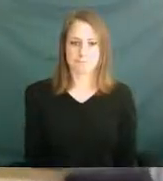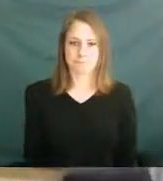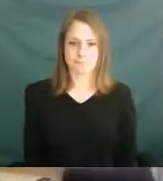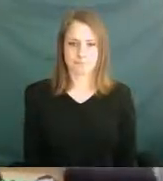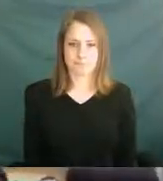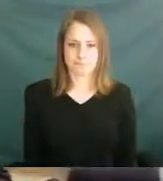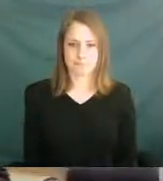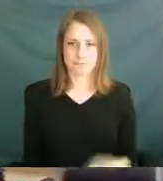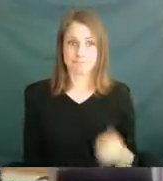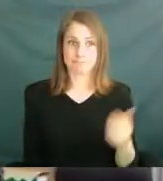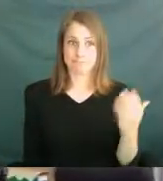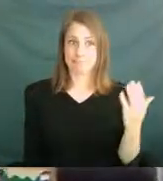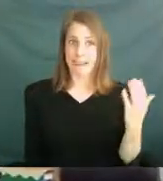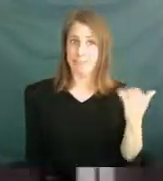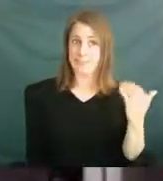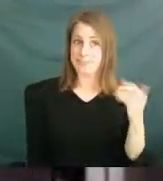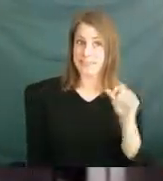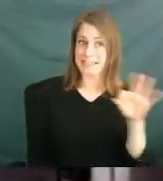15 for 30.